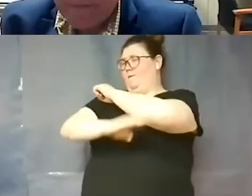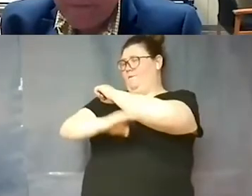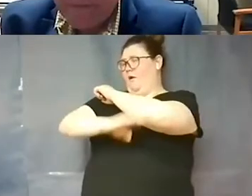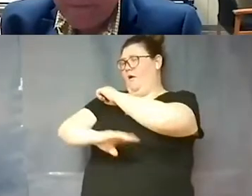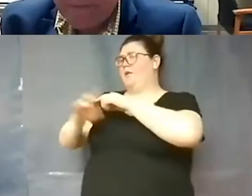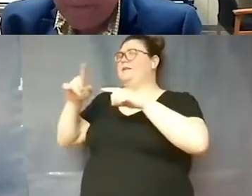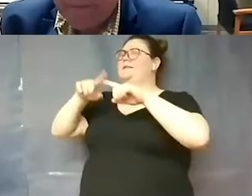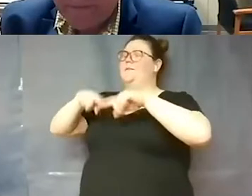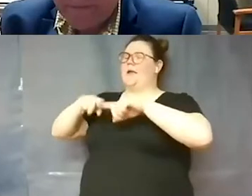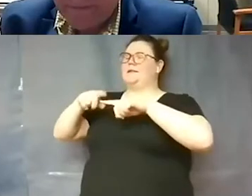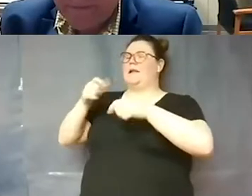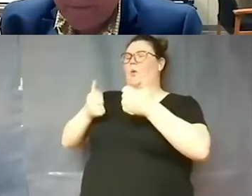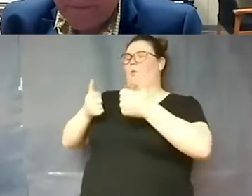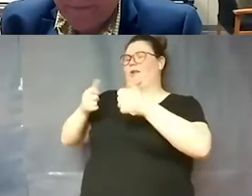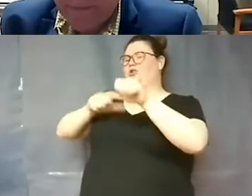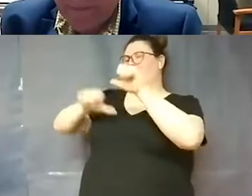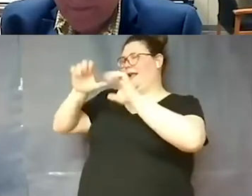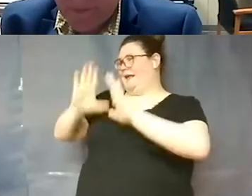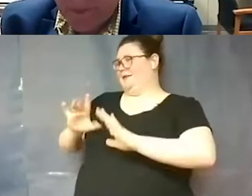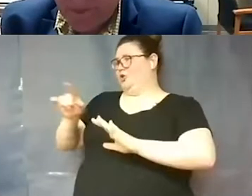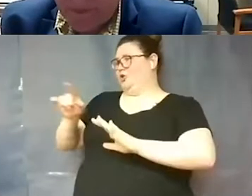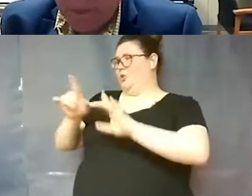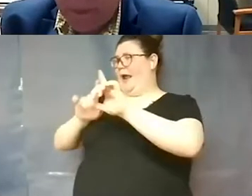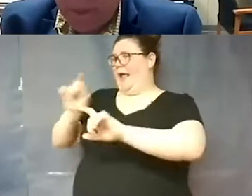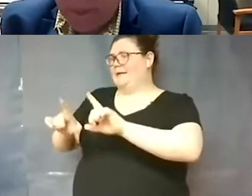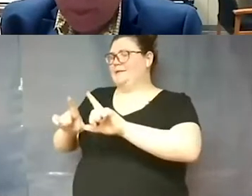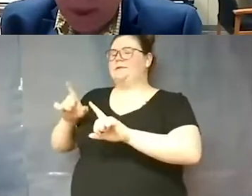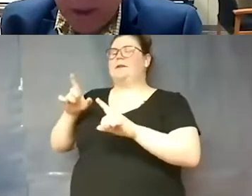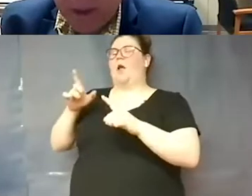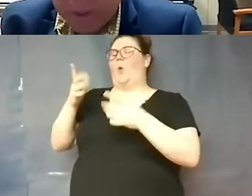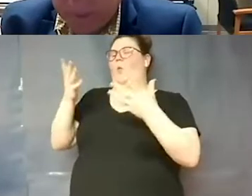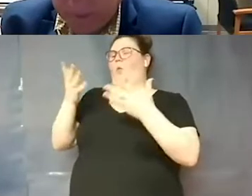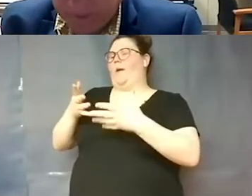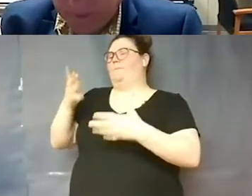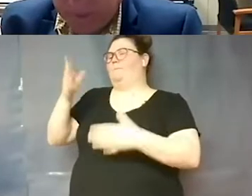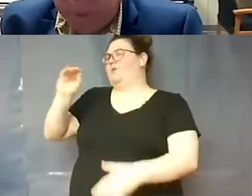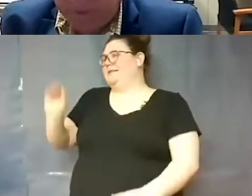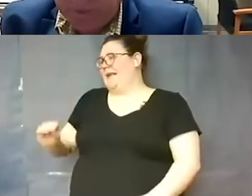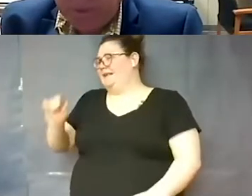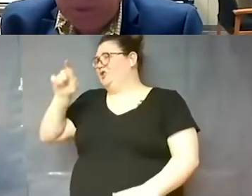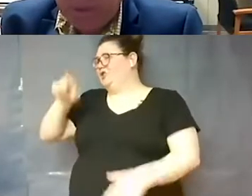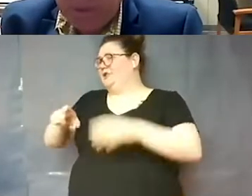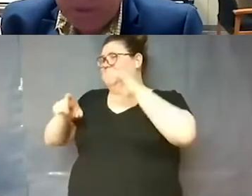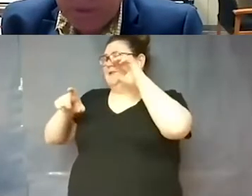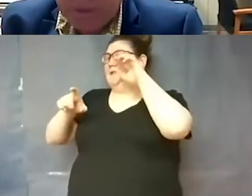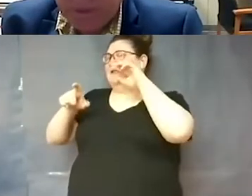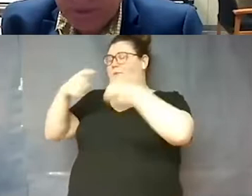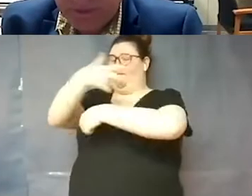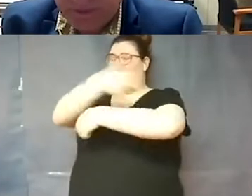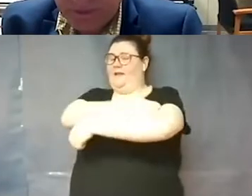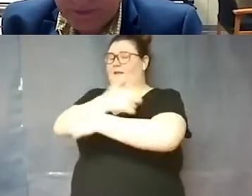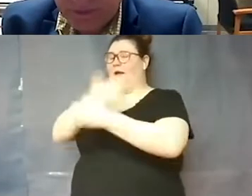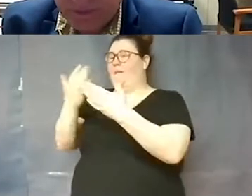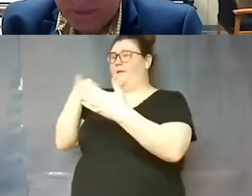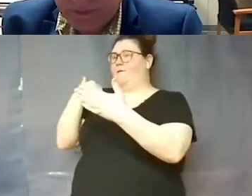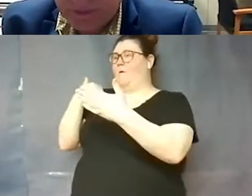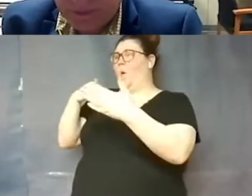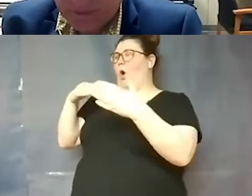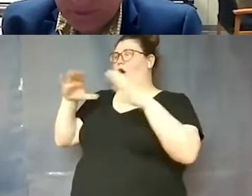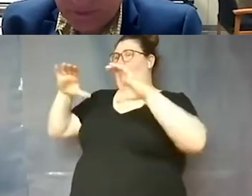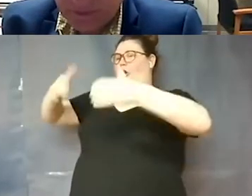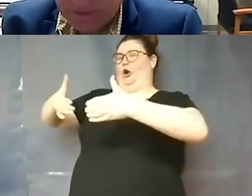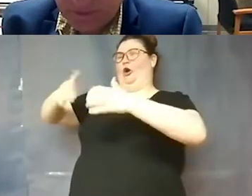which scientists you ask as far as how what percentage of of the population would need to be vaccinated before herd immunity could be achieved